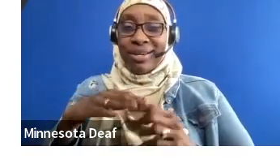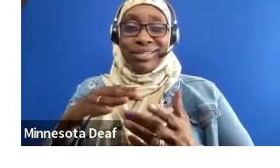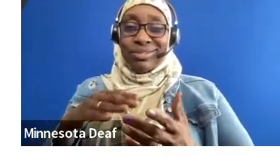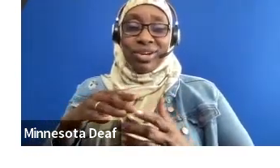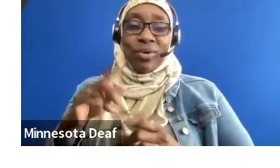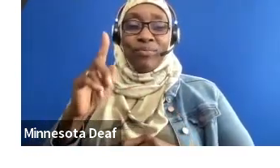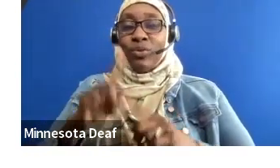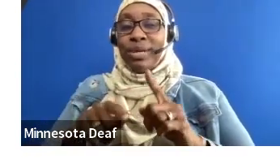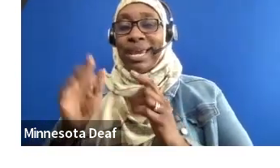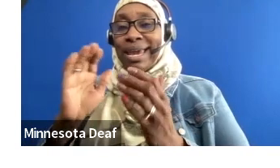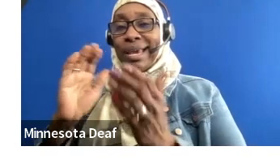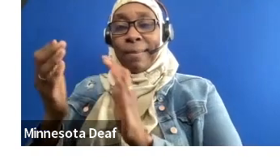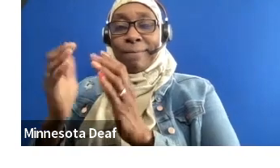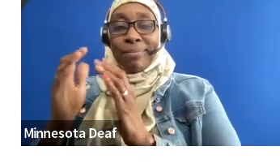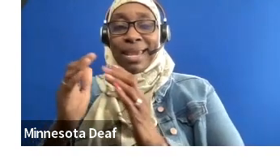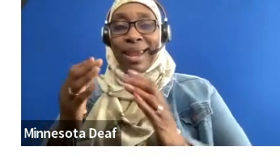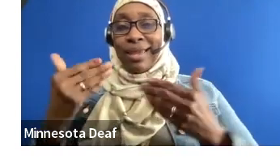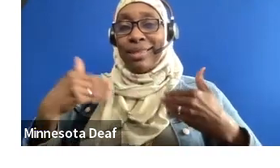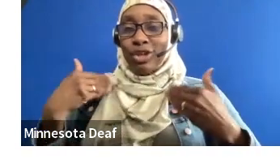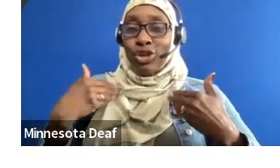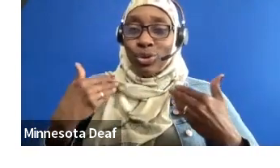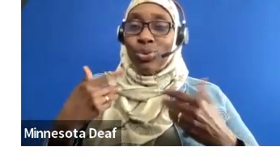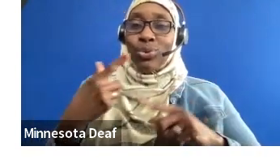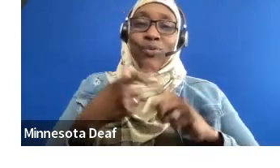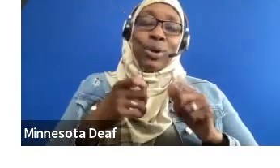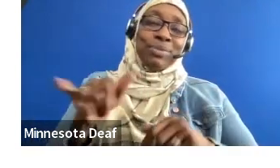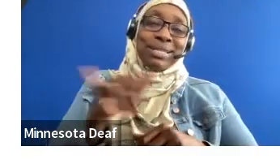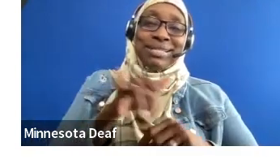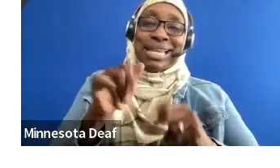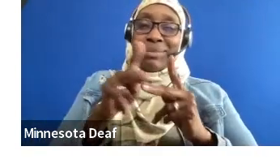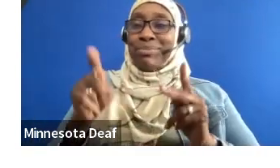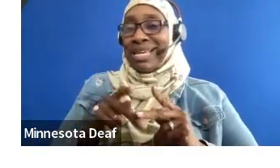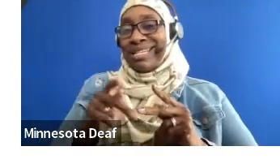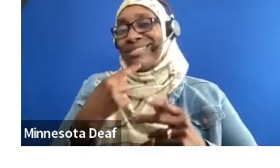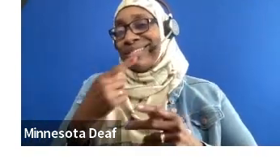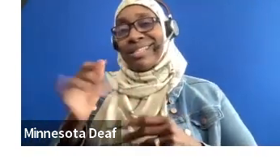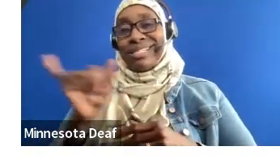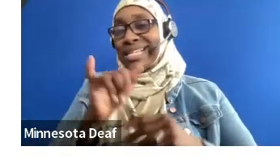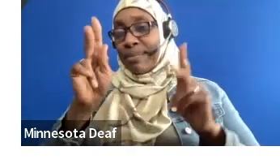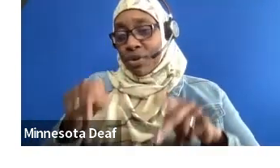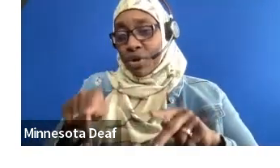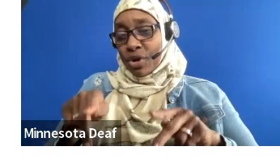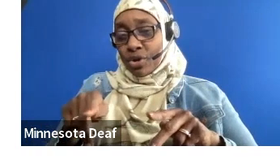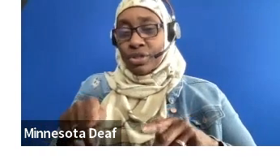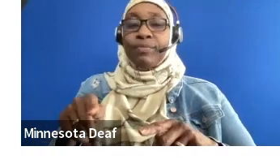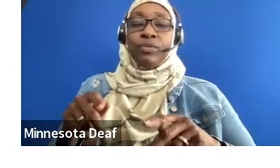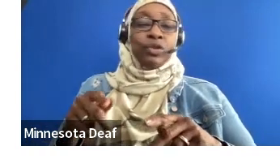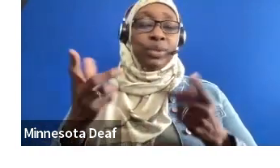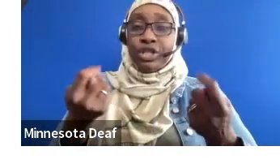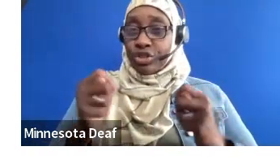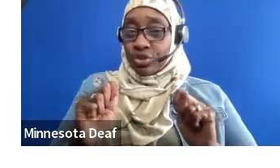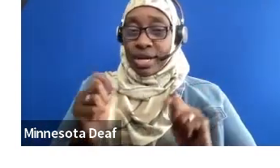Quincy, right? We want to make sure that they can both get to each other and have a good amount of time hanging out, not just commuting. Keep in mind,